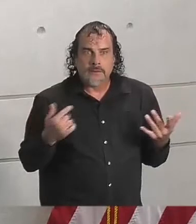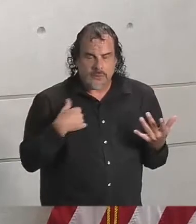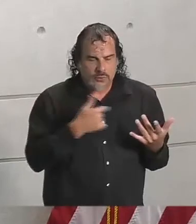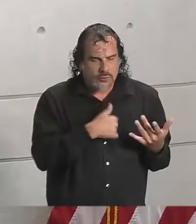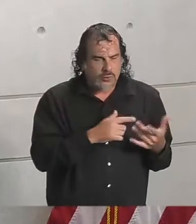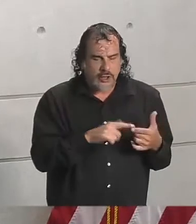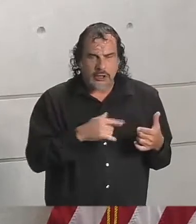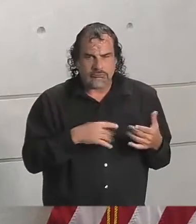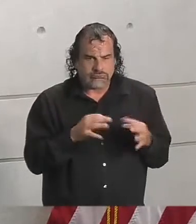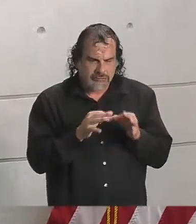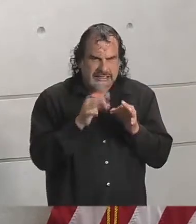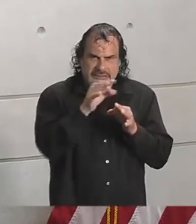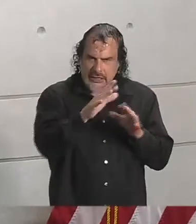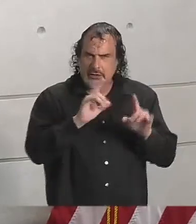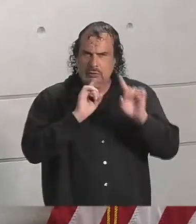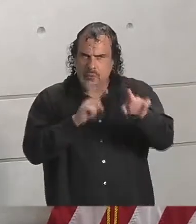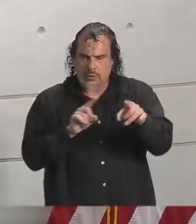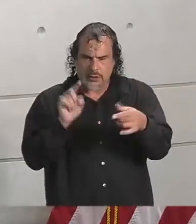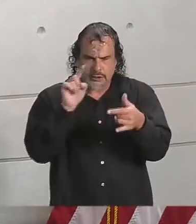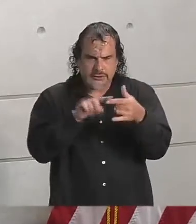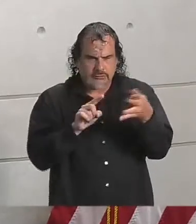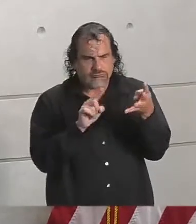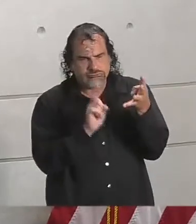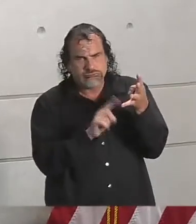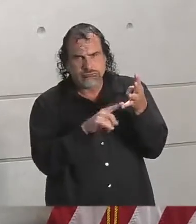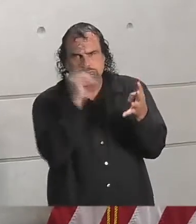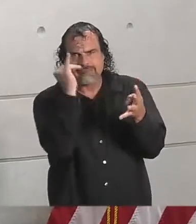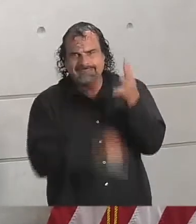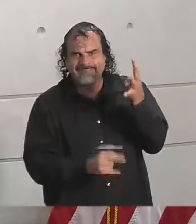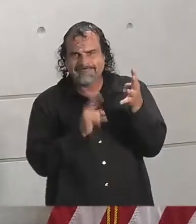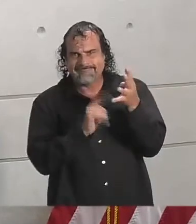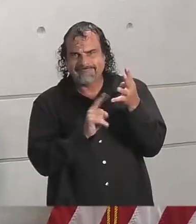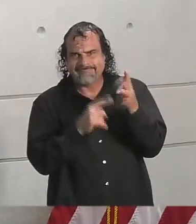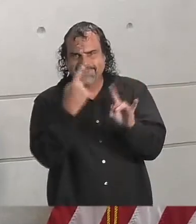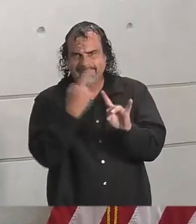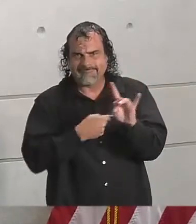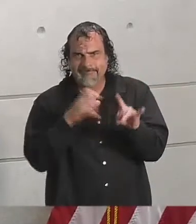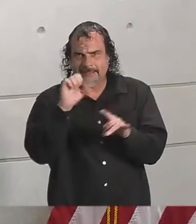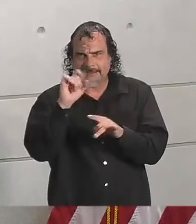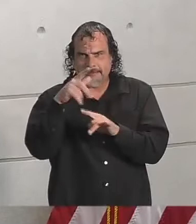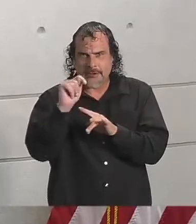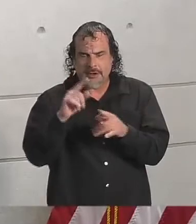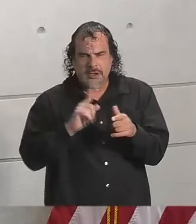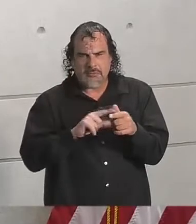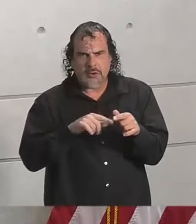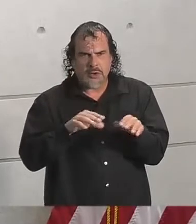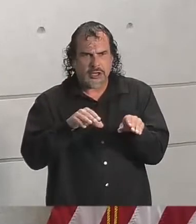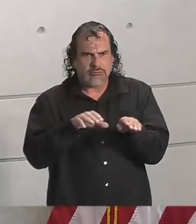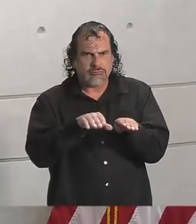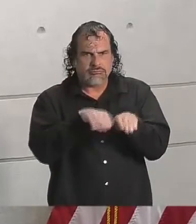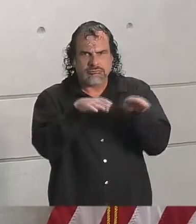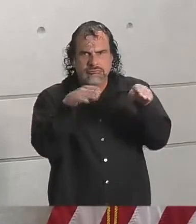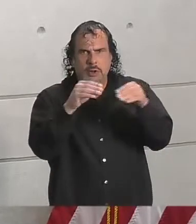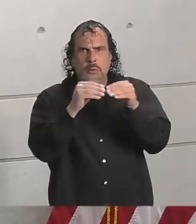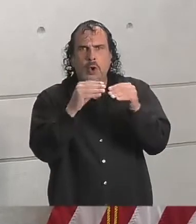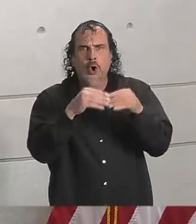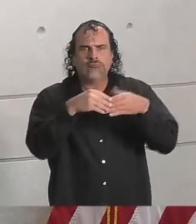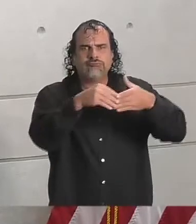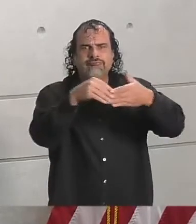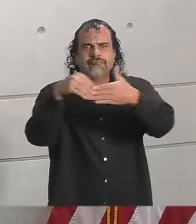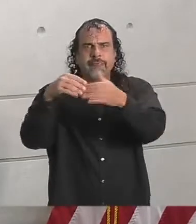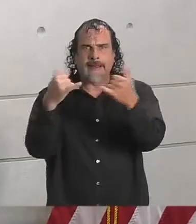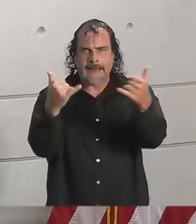extend the executive order until the end of the month, but we did loosen restrictions considerably on private sector